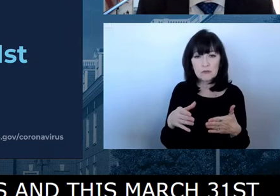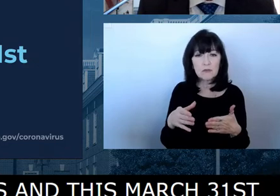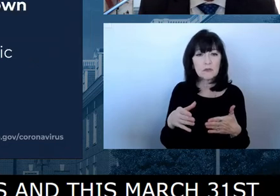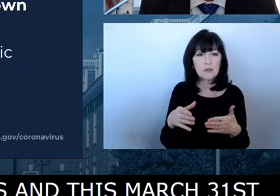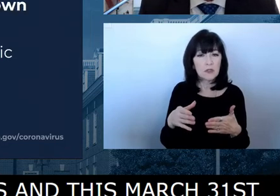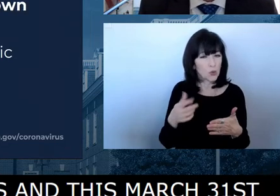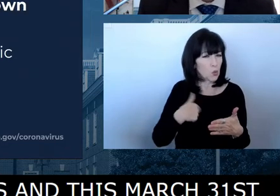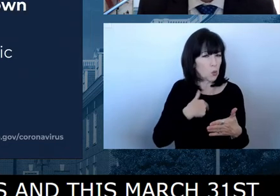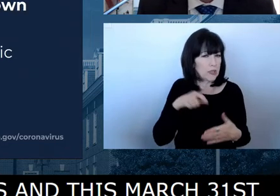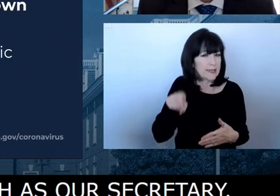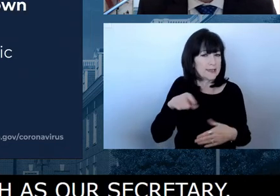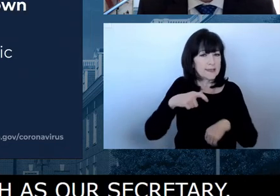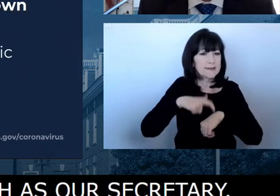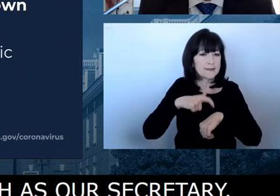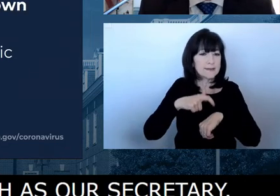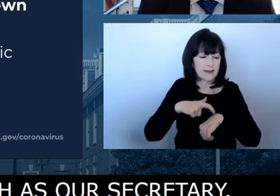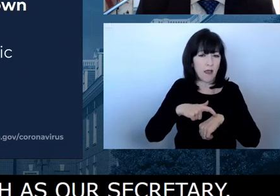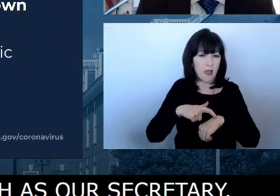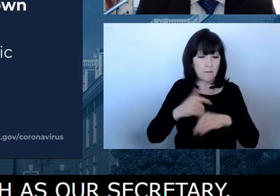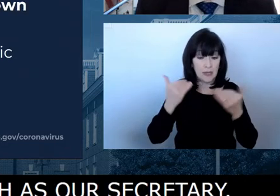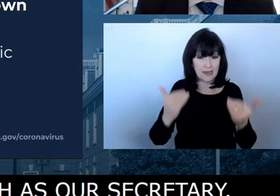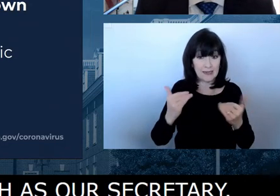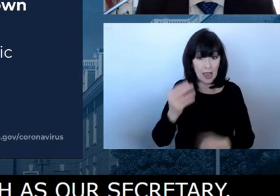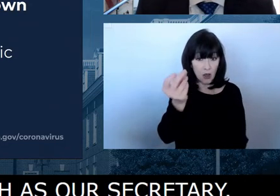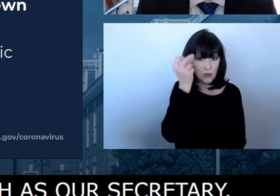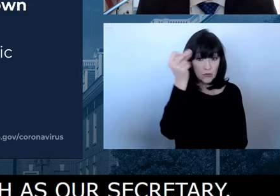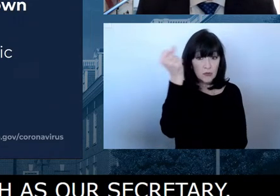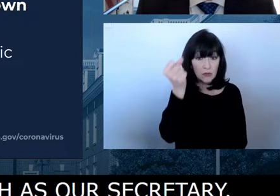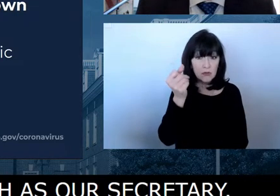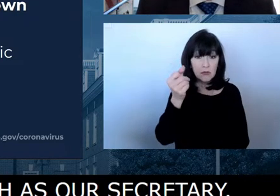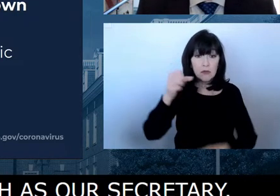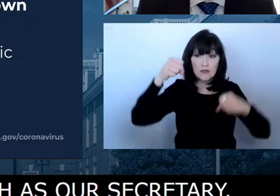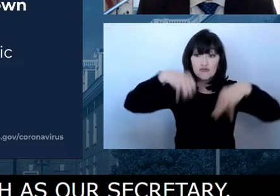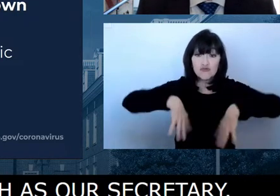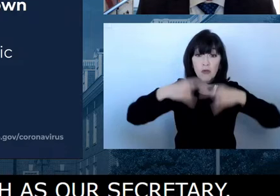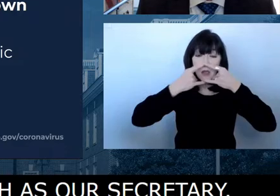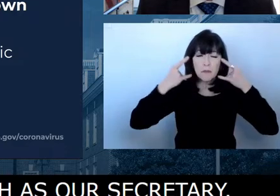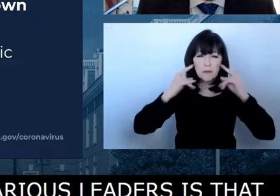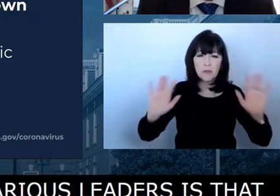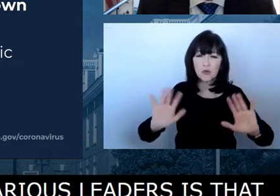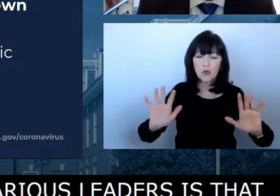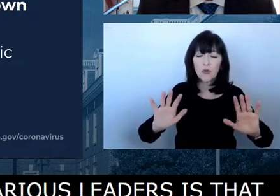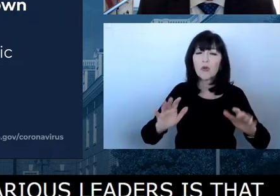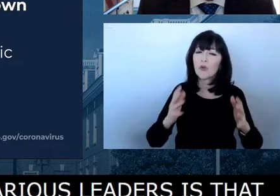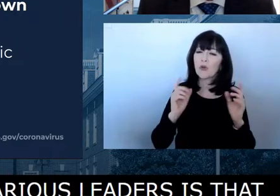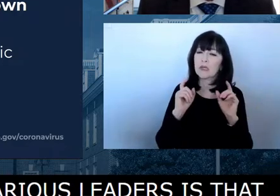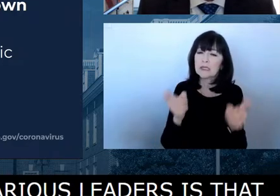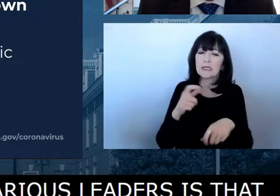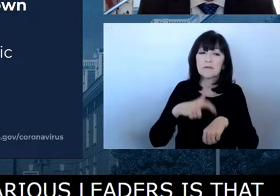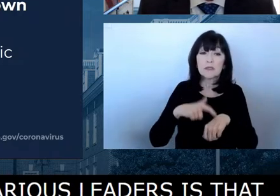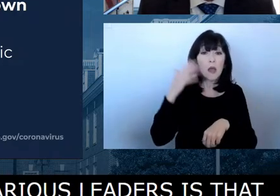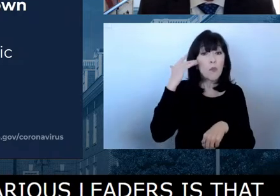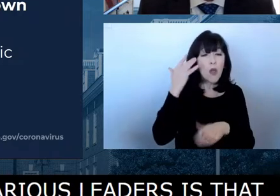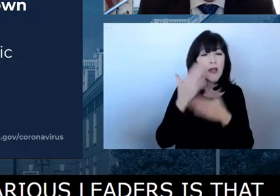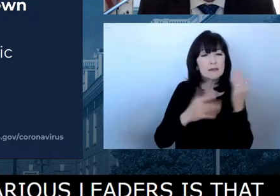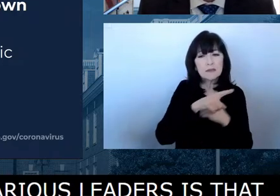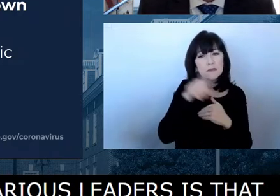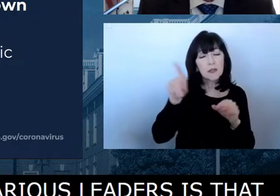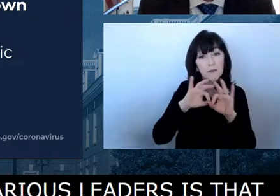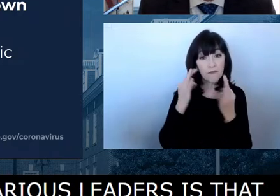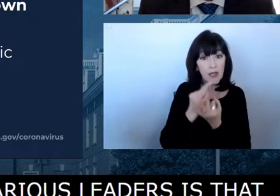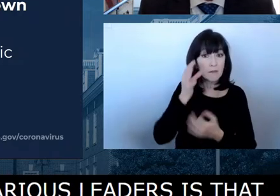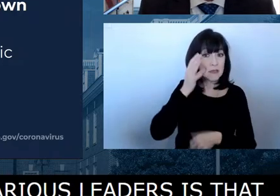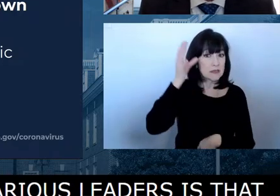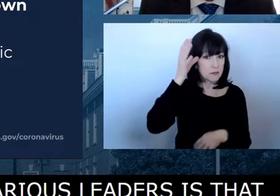a little bit of time to prepare for this time so that our students, our families can make decisions around getting their children, our